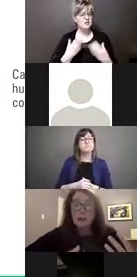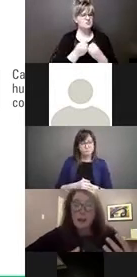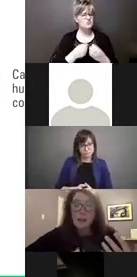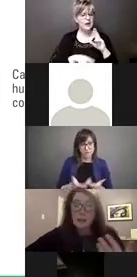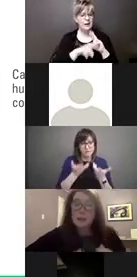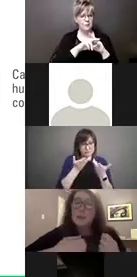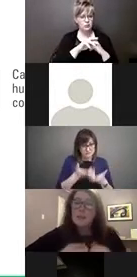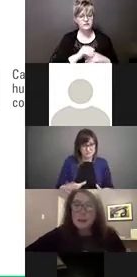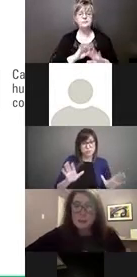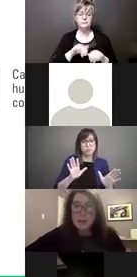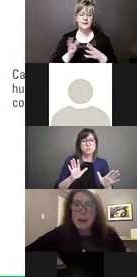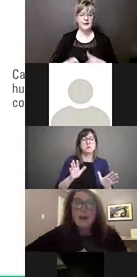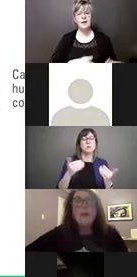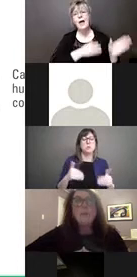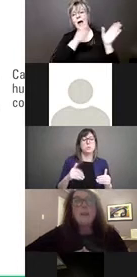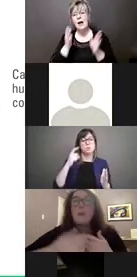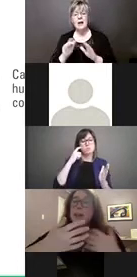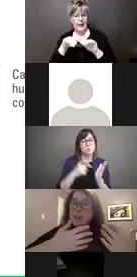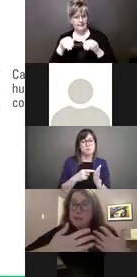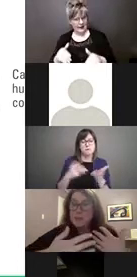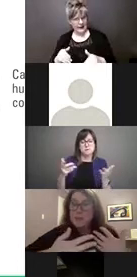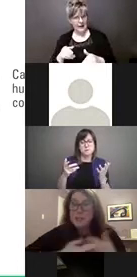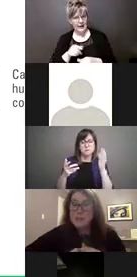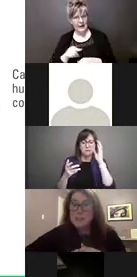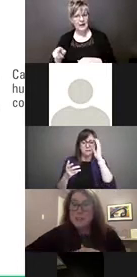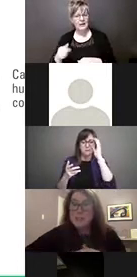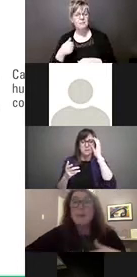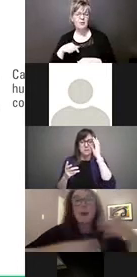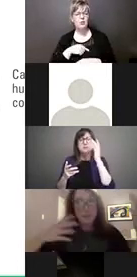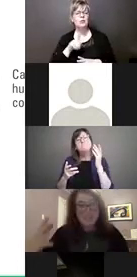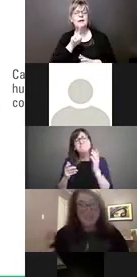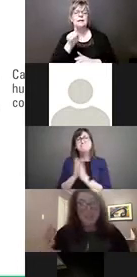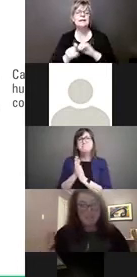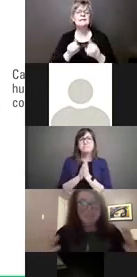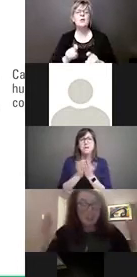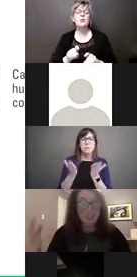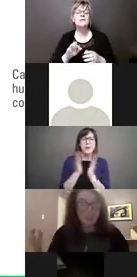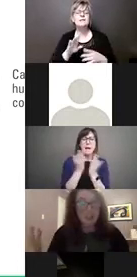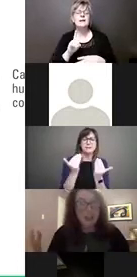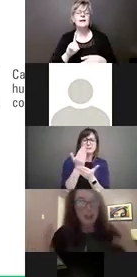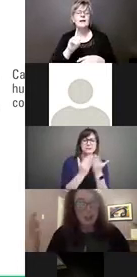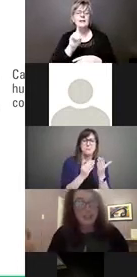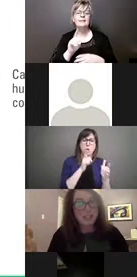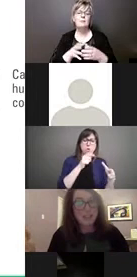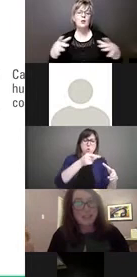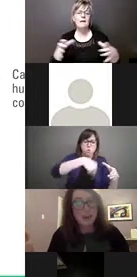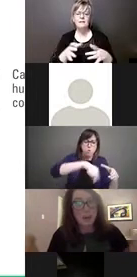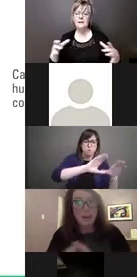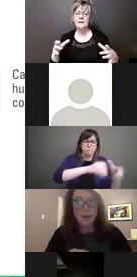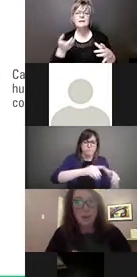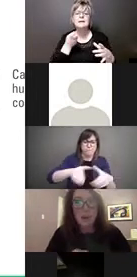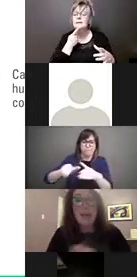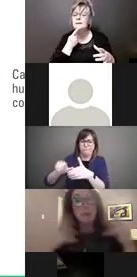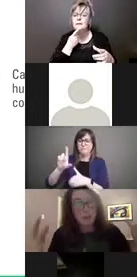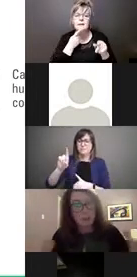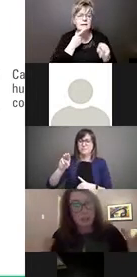recognized that there were some, you know, we had asked for some demographic data to look at who it is that we